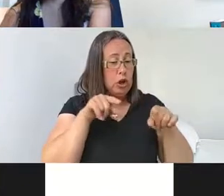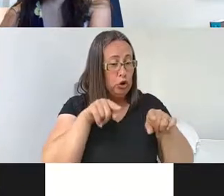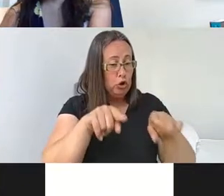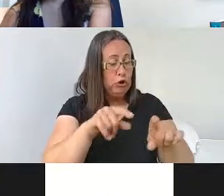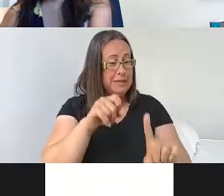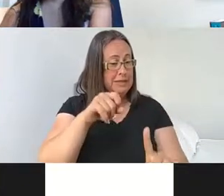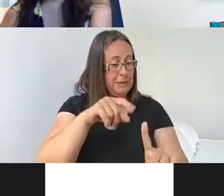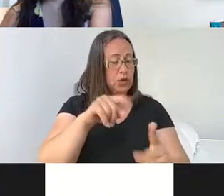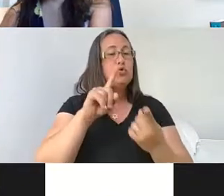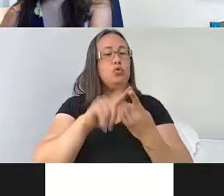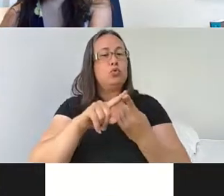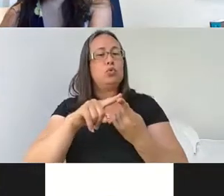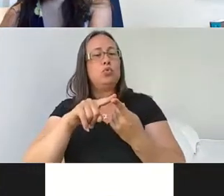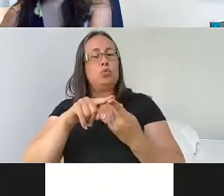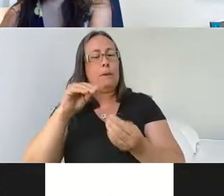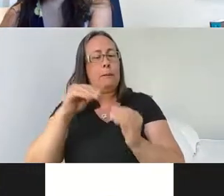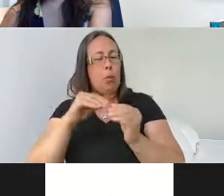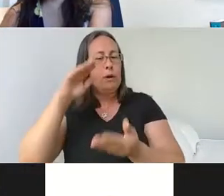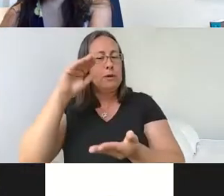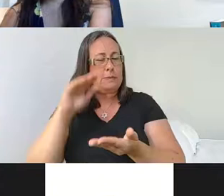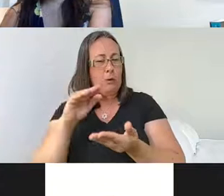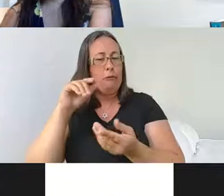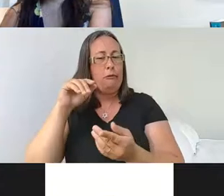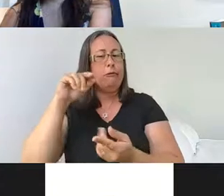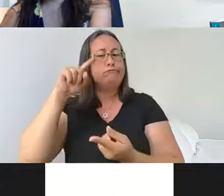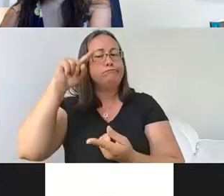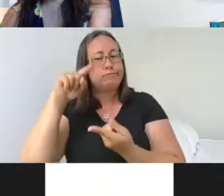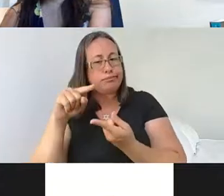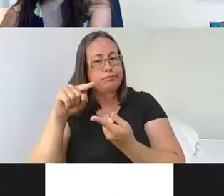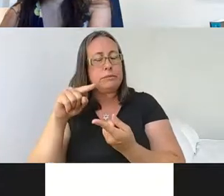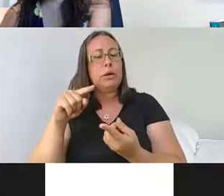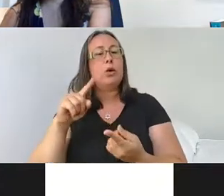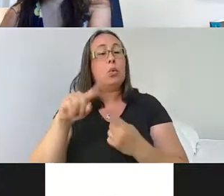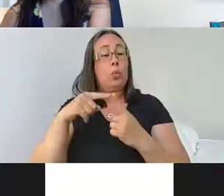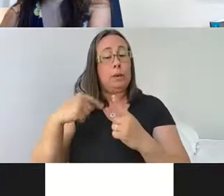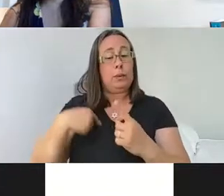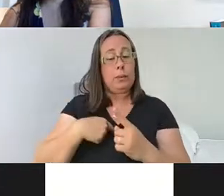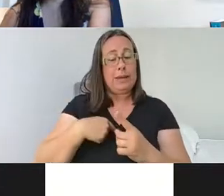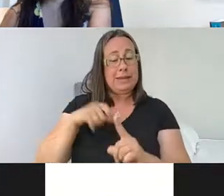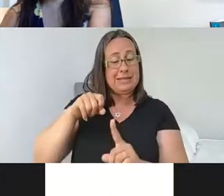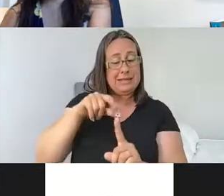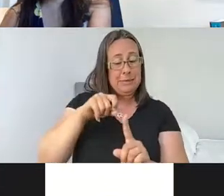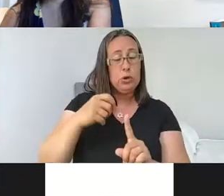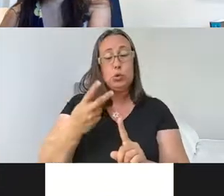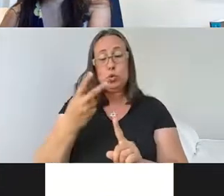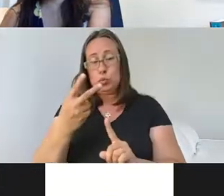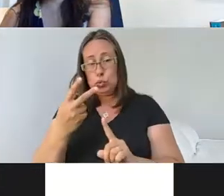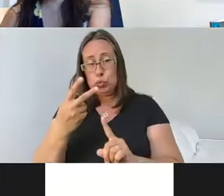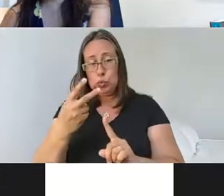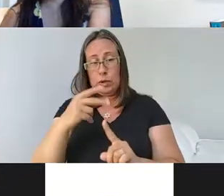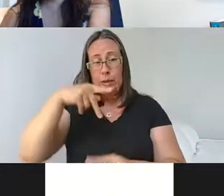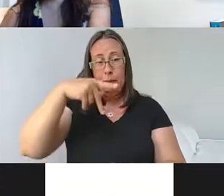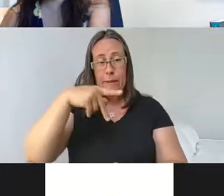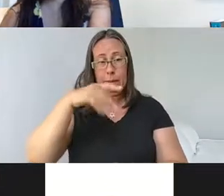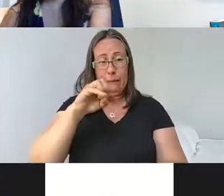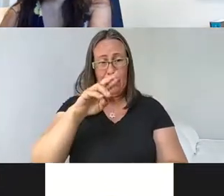reduction. Um, so controls animals have a depression when we stimulate two of their inputs, the parallel fiber and the climbing